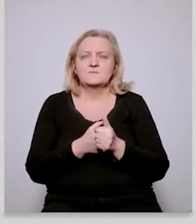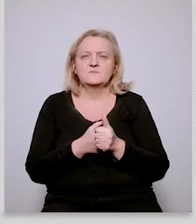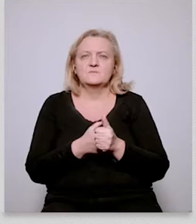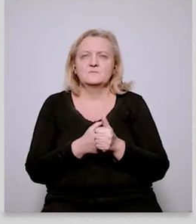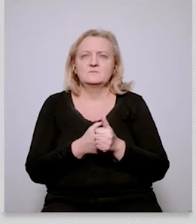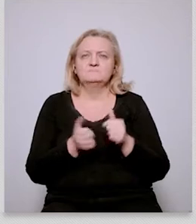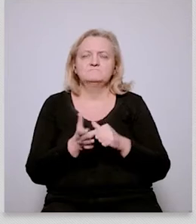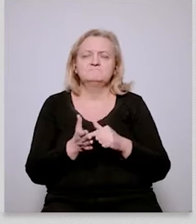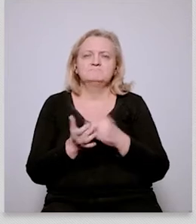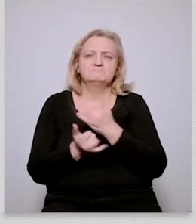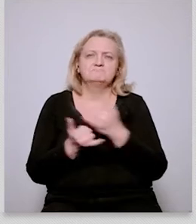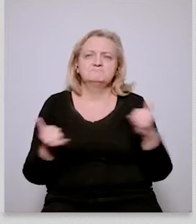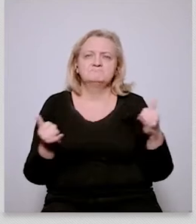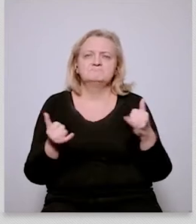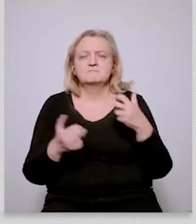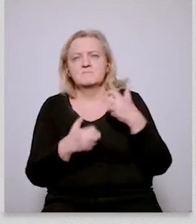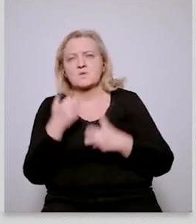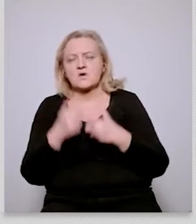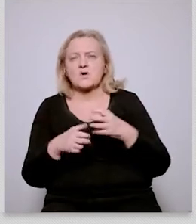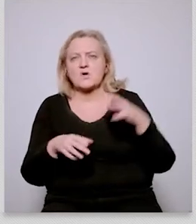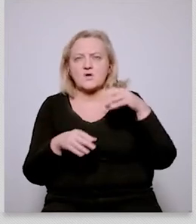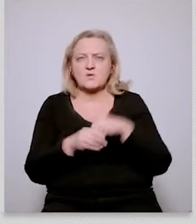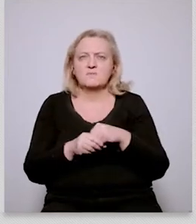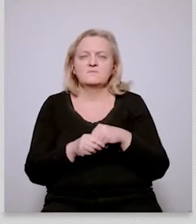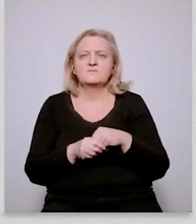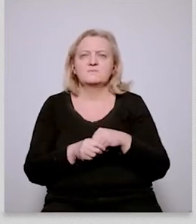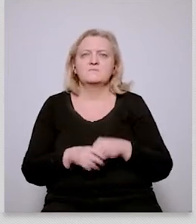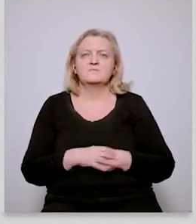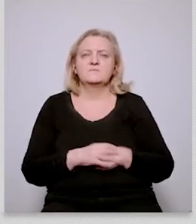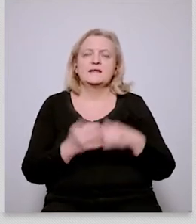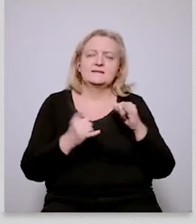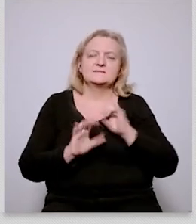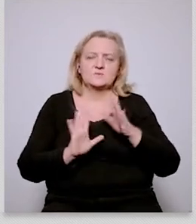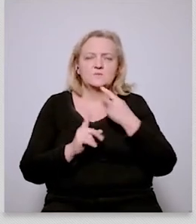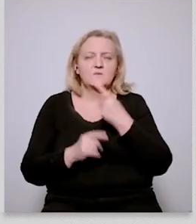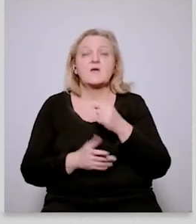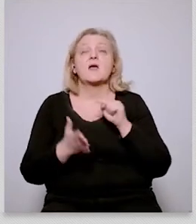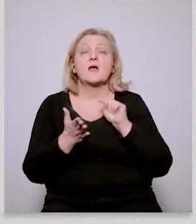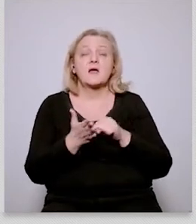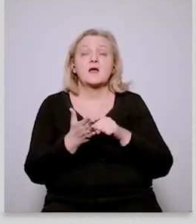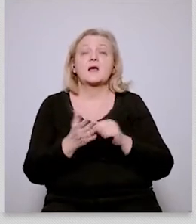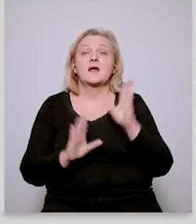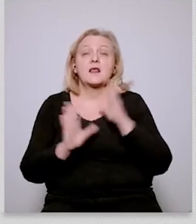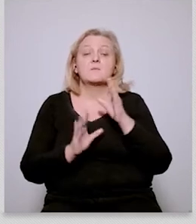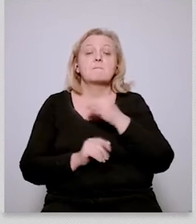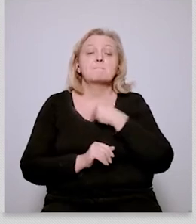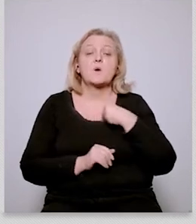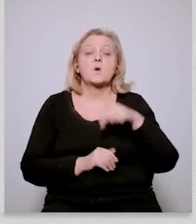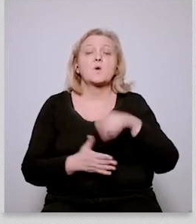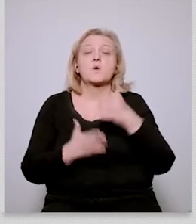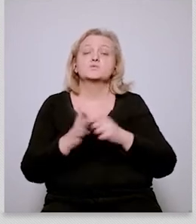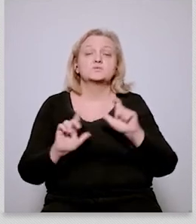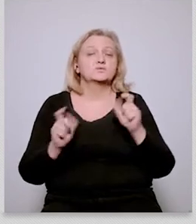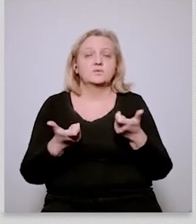um climate is being used as an effective wedge you know very much so we see this